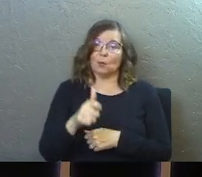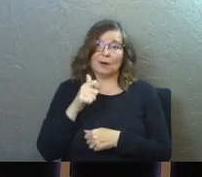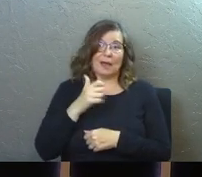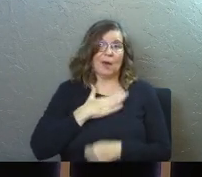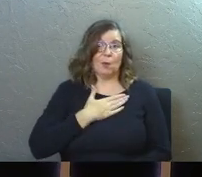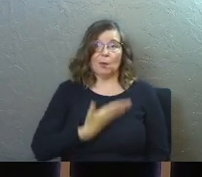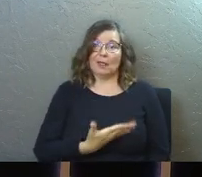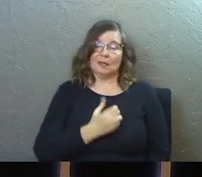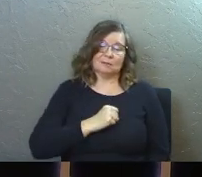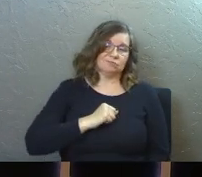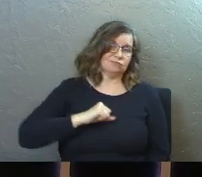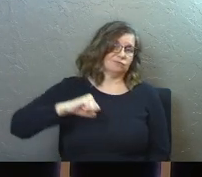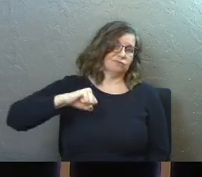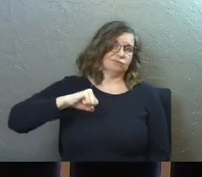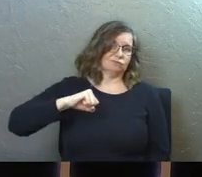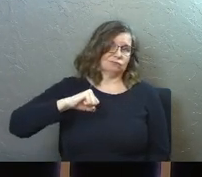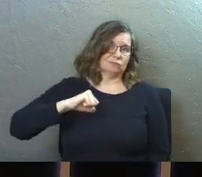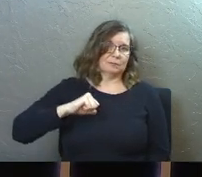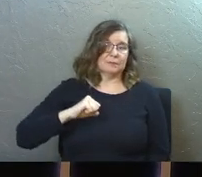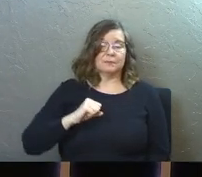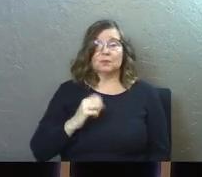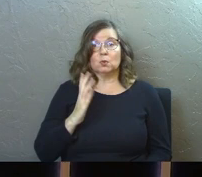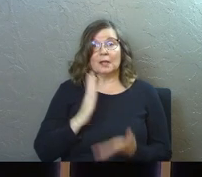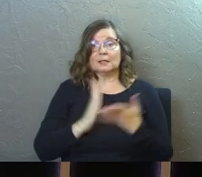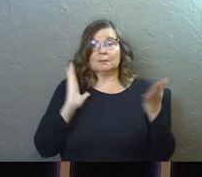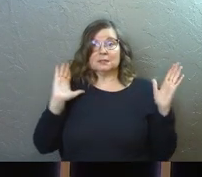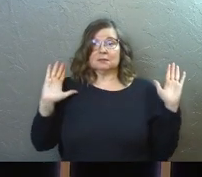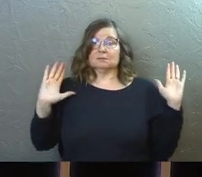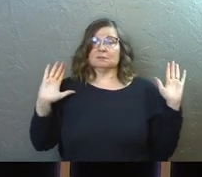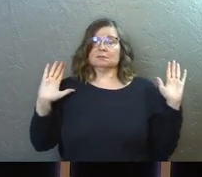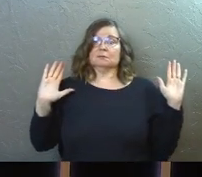not willing. So they stopped it.